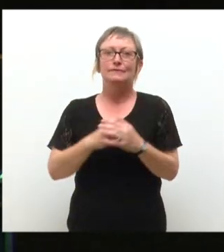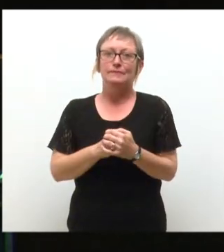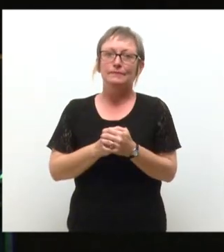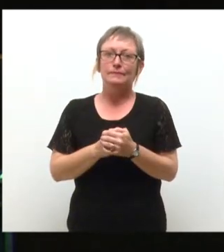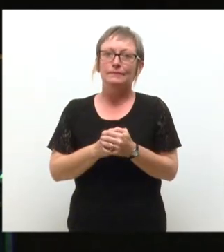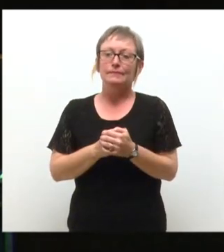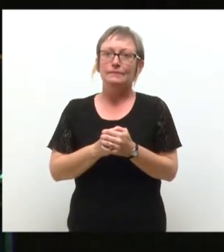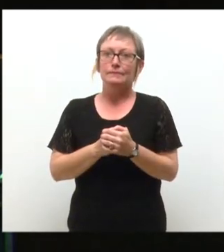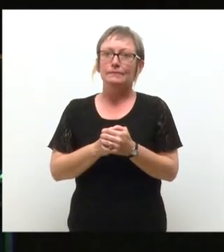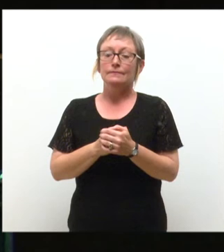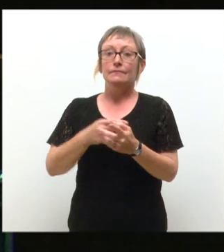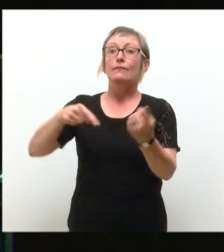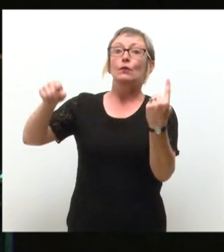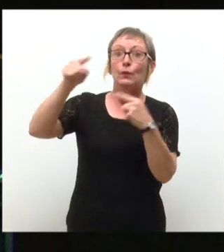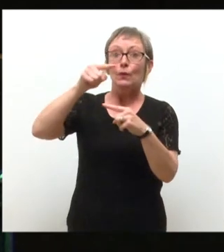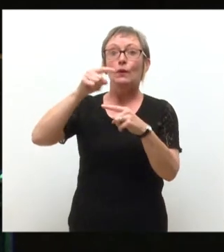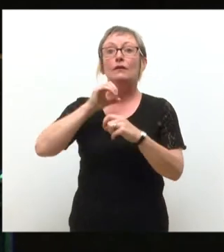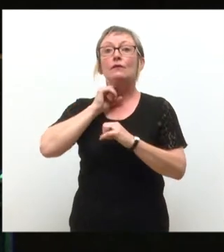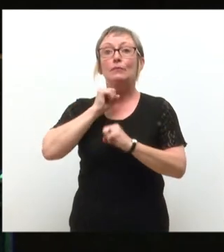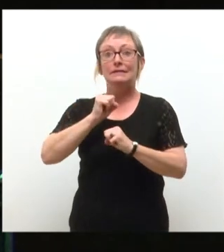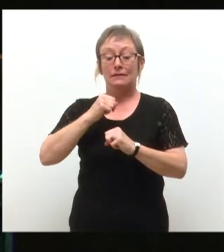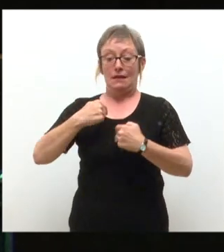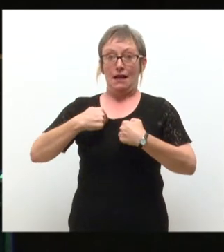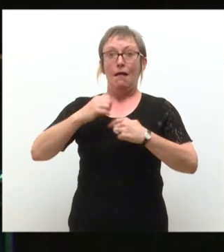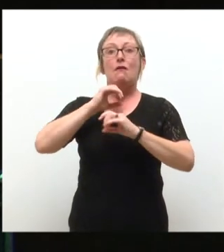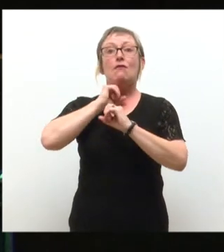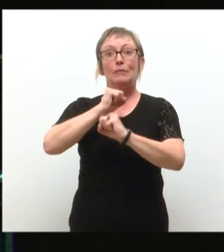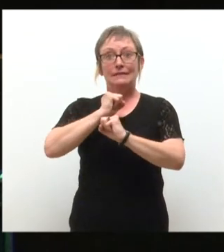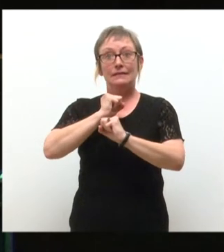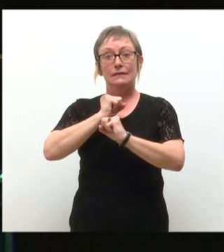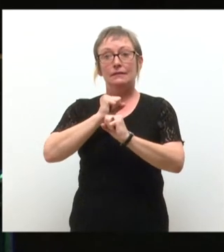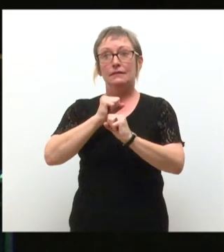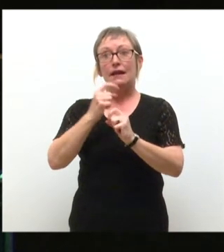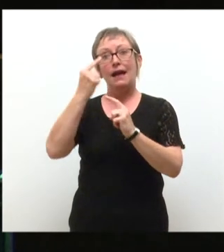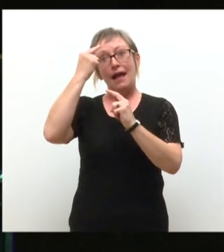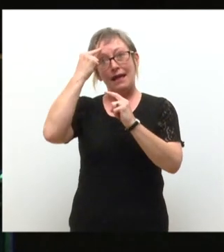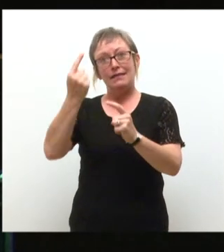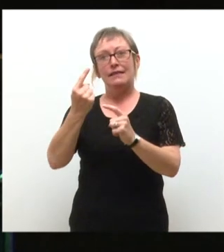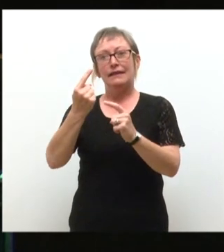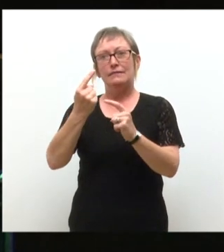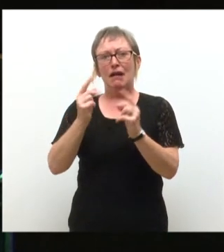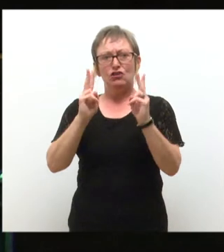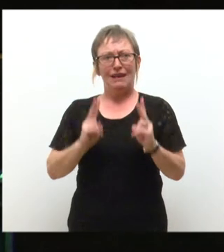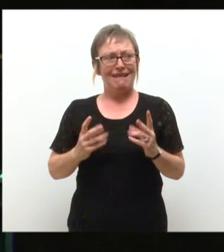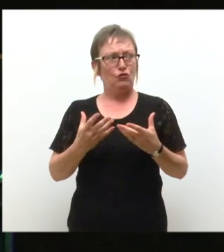You are committed. I am committed. I think they've taken away my chair.